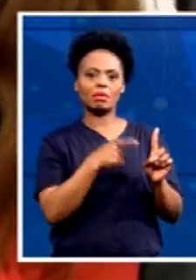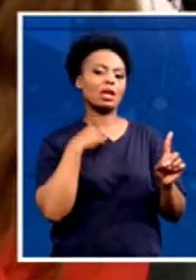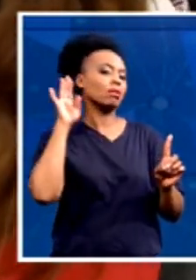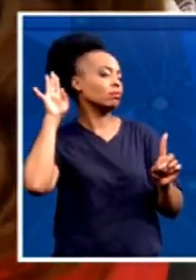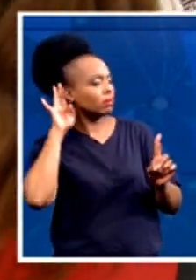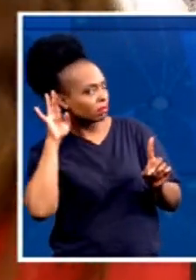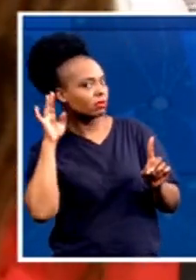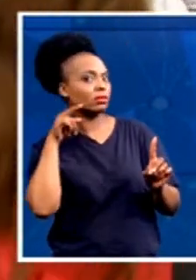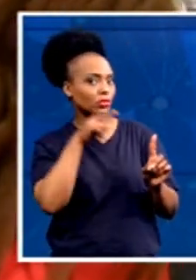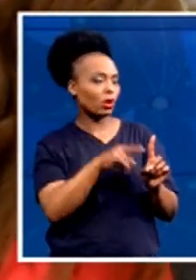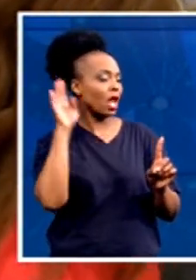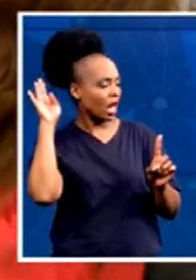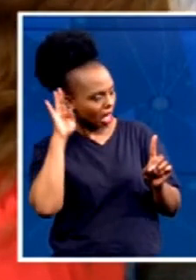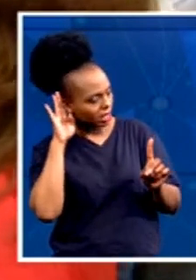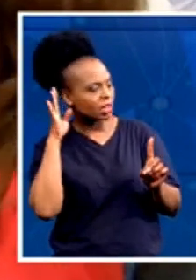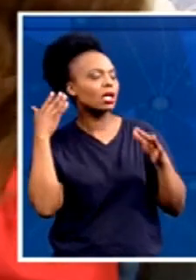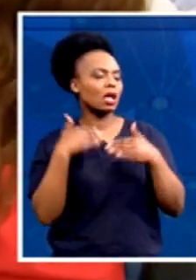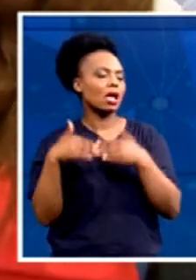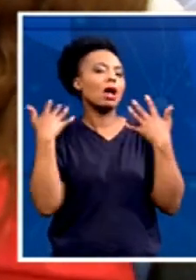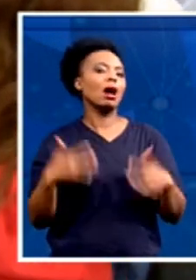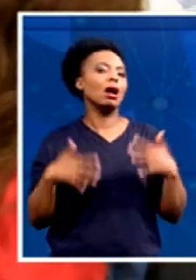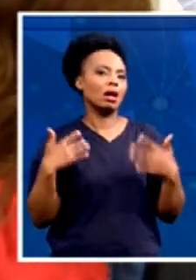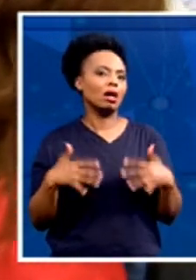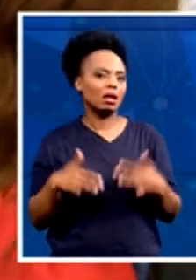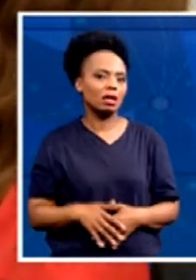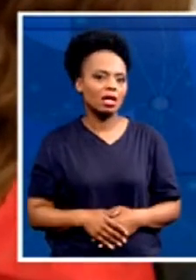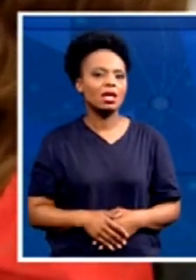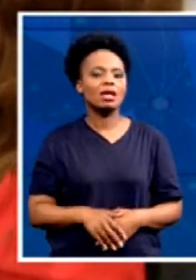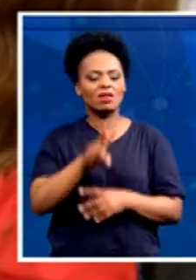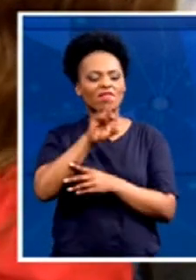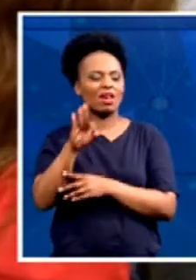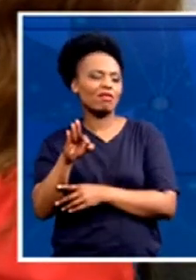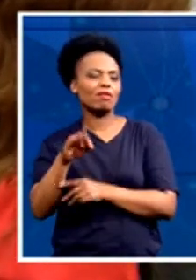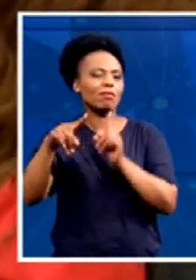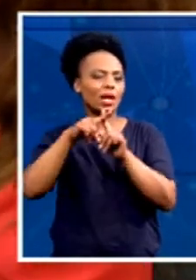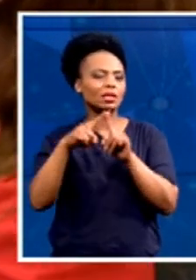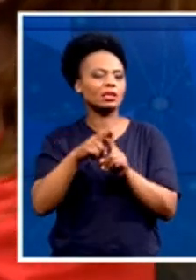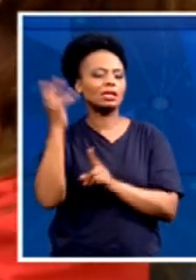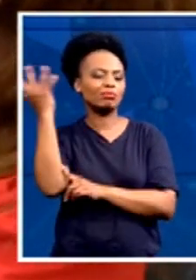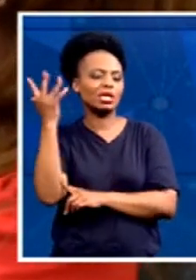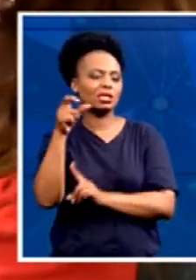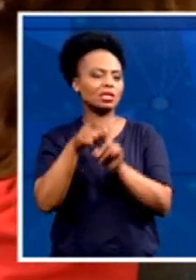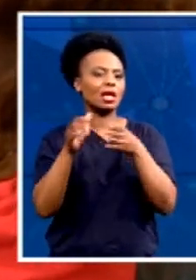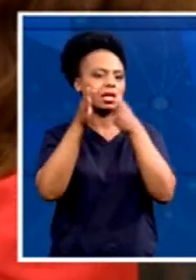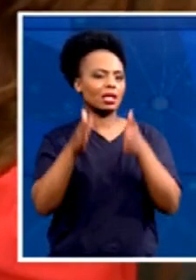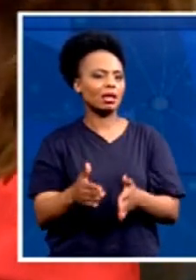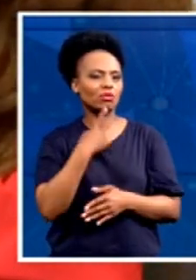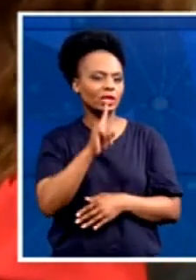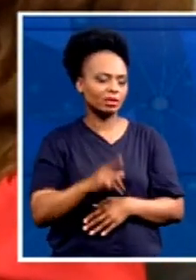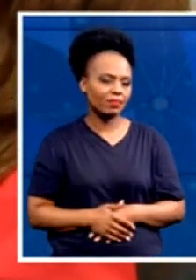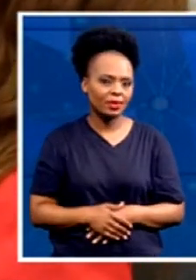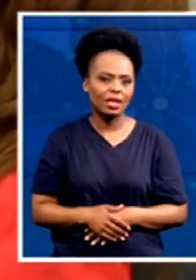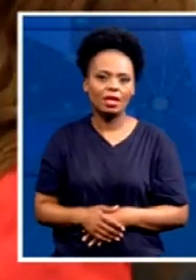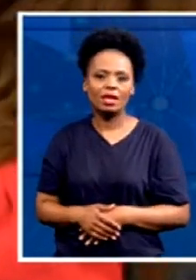party leader had to say. What do you think about his speech? What are your main takeaways? Yeah, it was very inspirational. Obviously, me coming as a candidate,